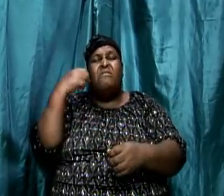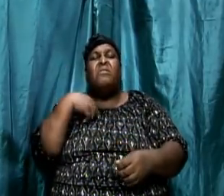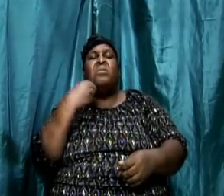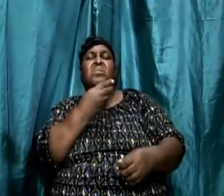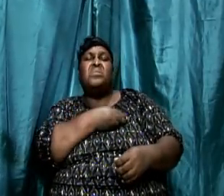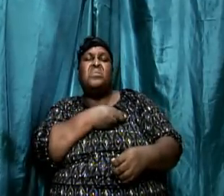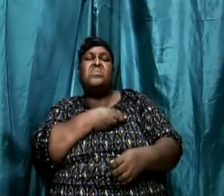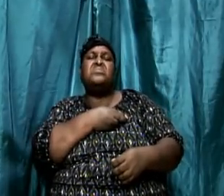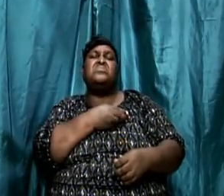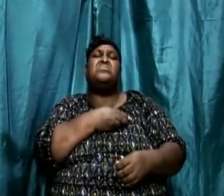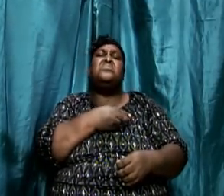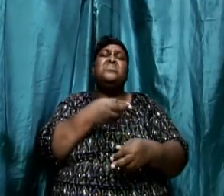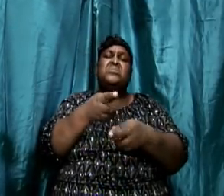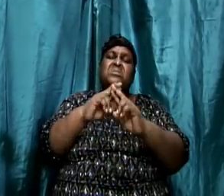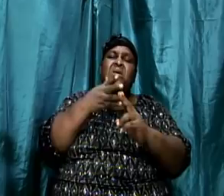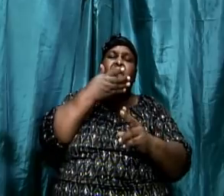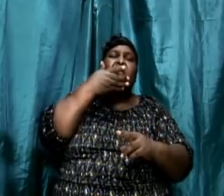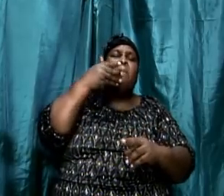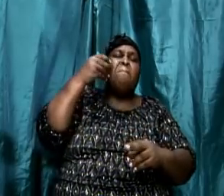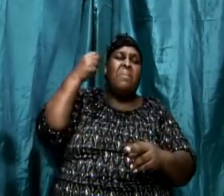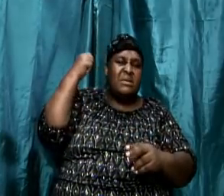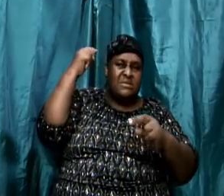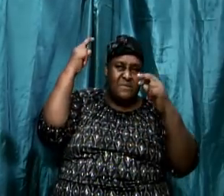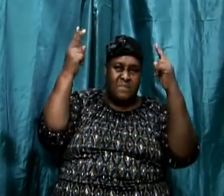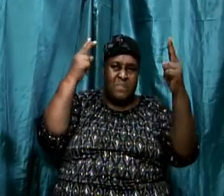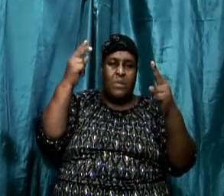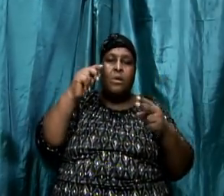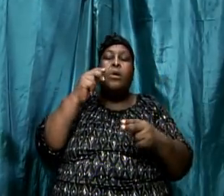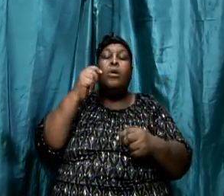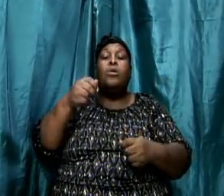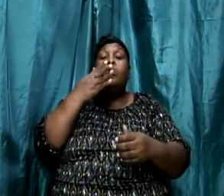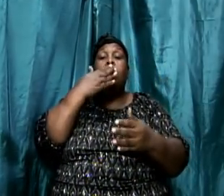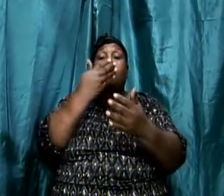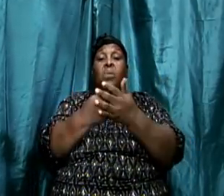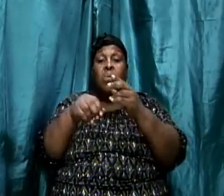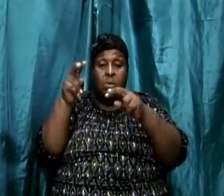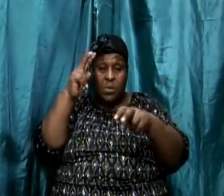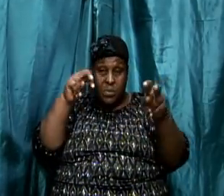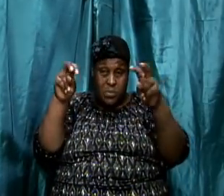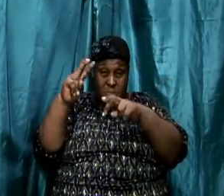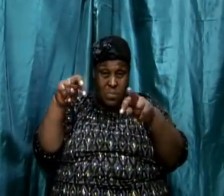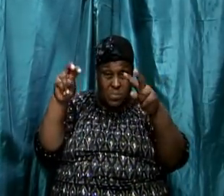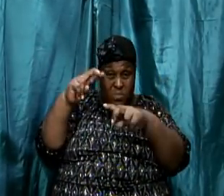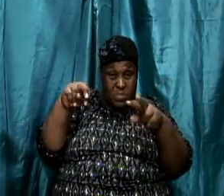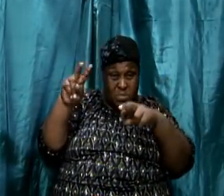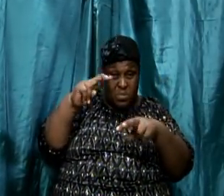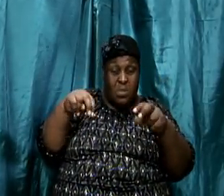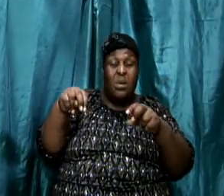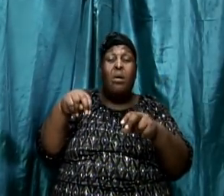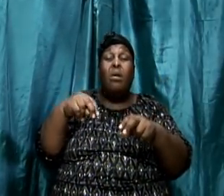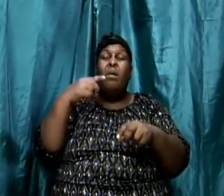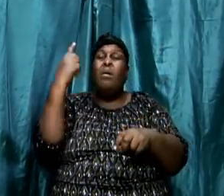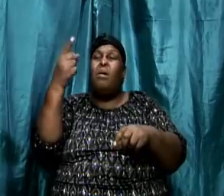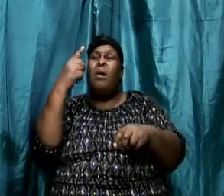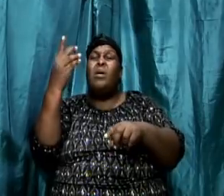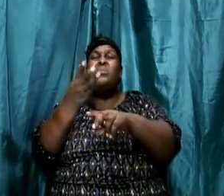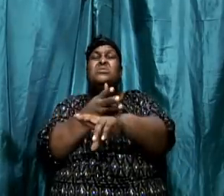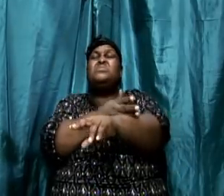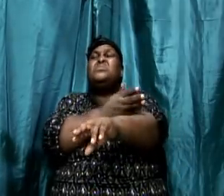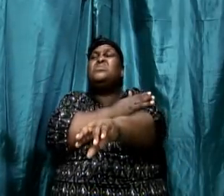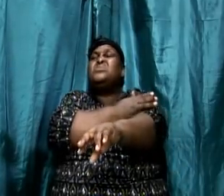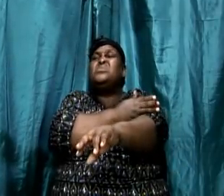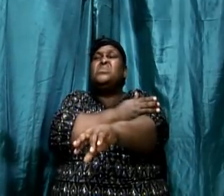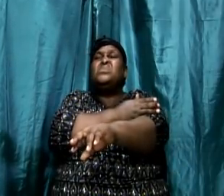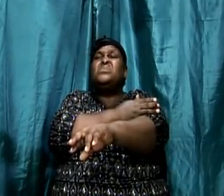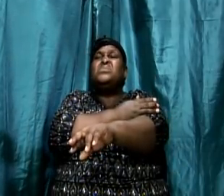the best results. Good observation always produces an excellent or an accurate